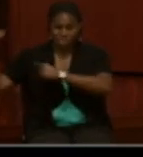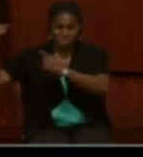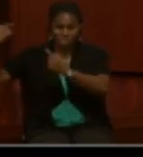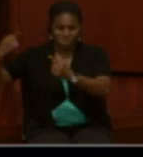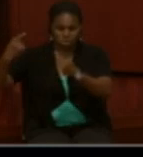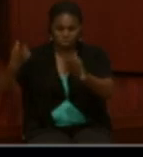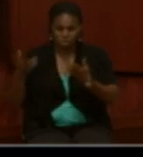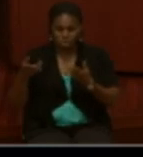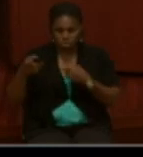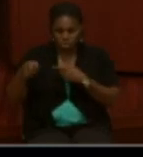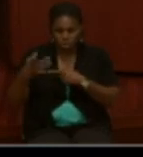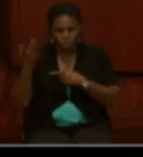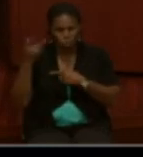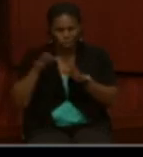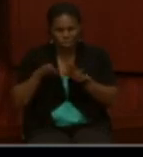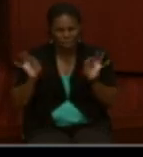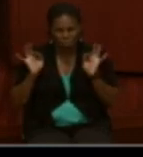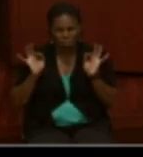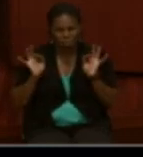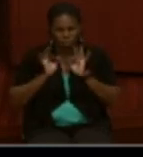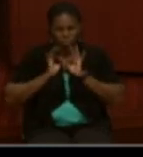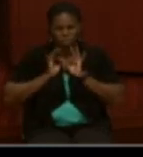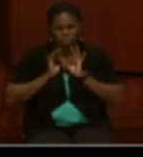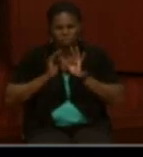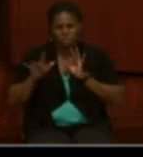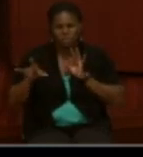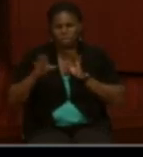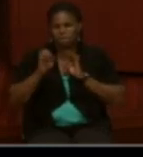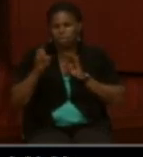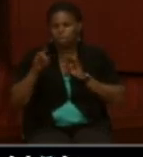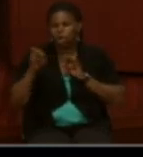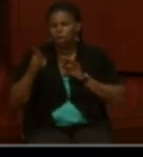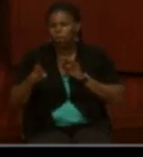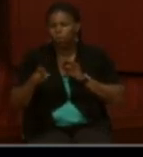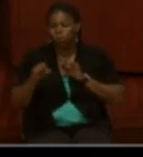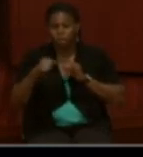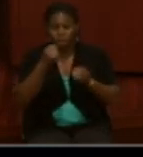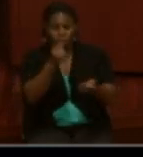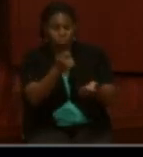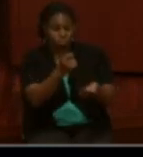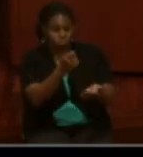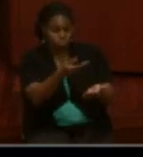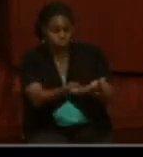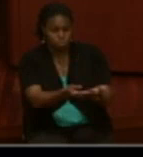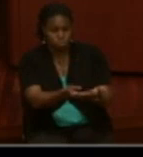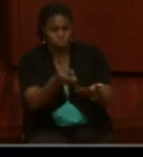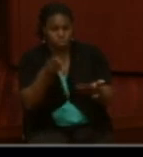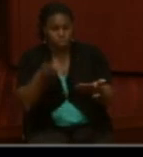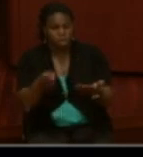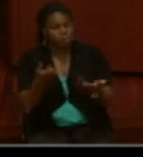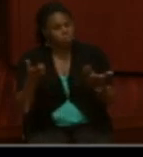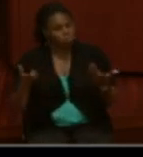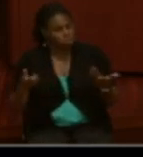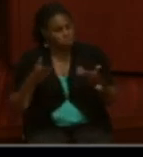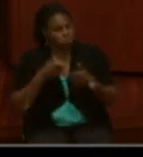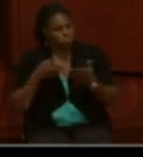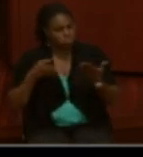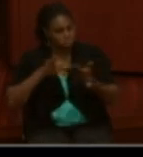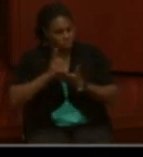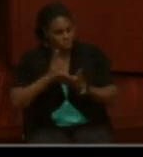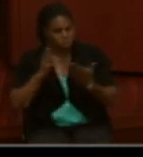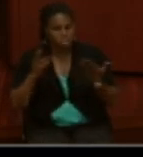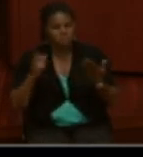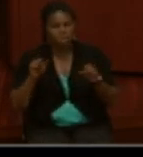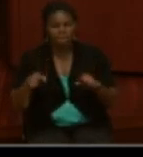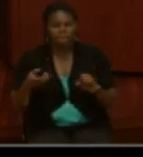So why is this important? His owner, if he could prove he was loyal to the Union, could be compensated for his slave joining the Army.